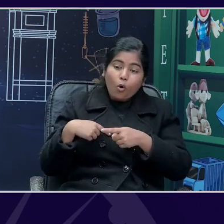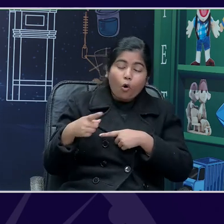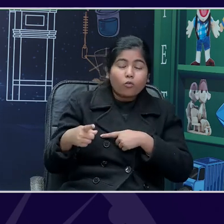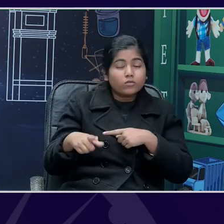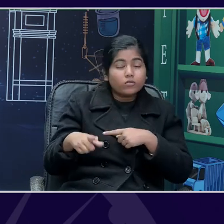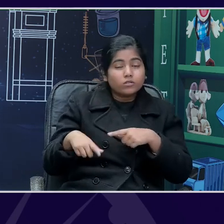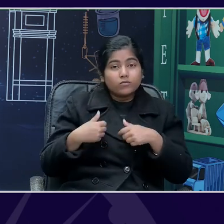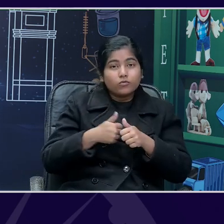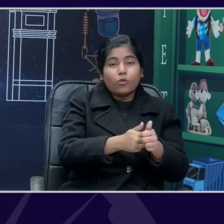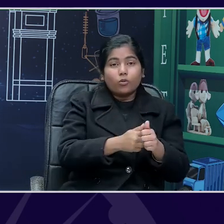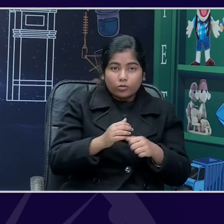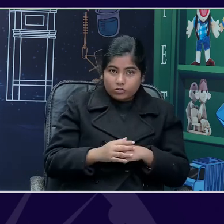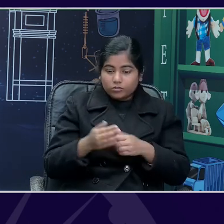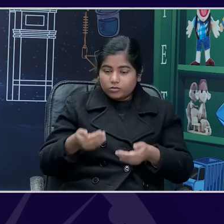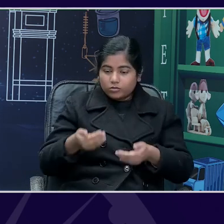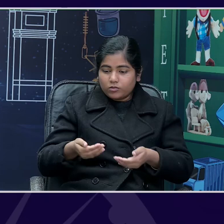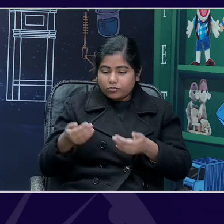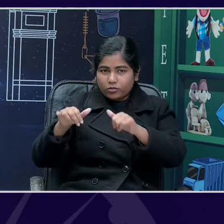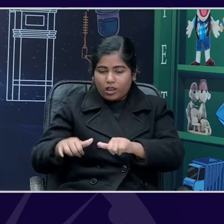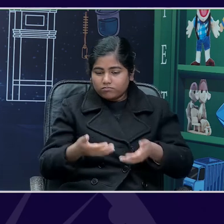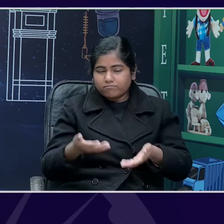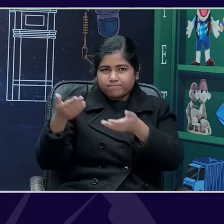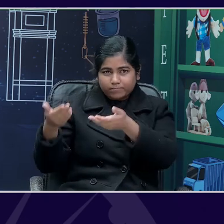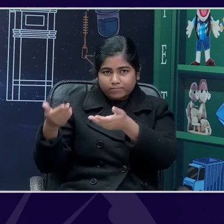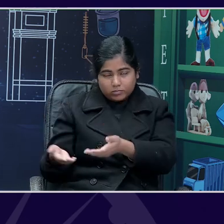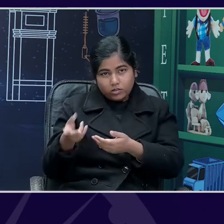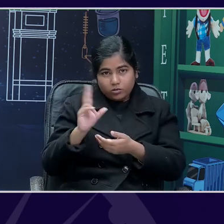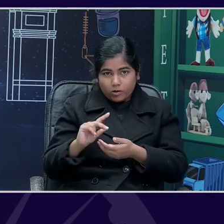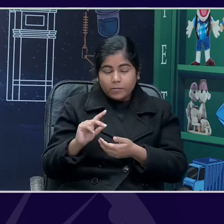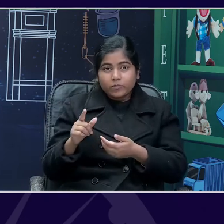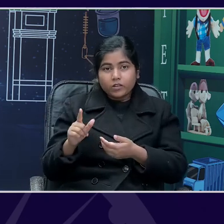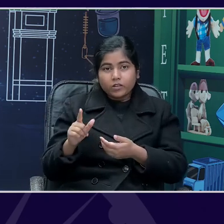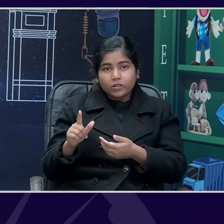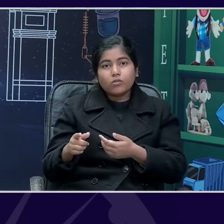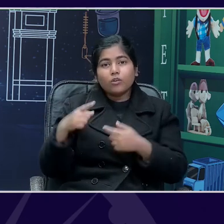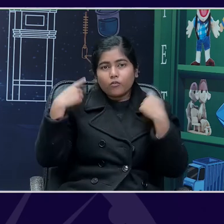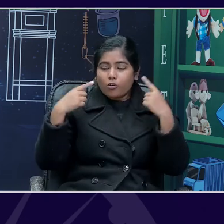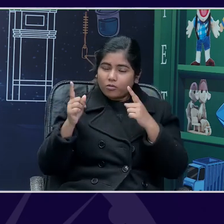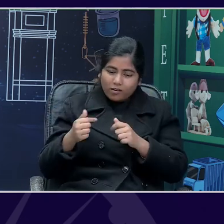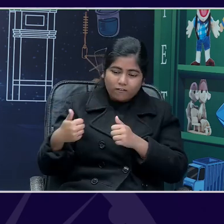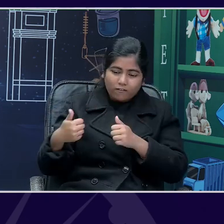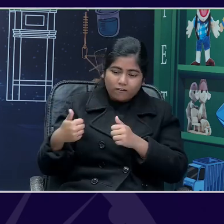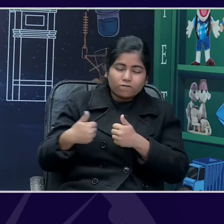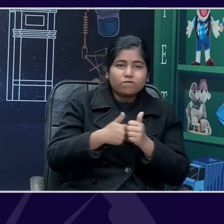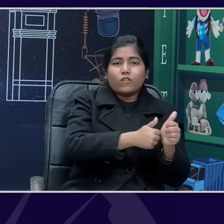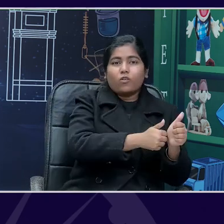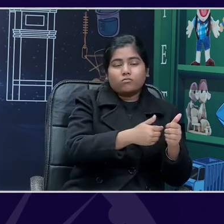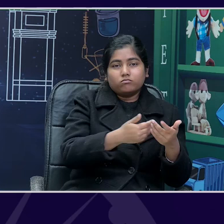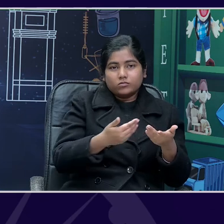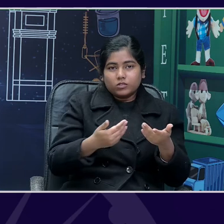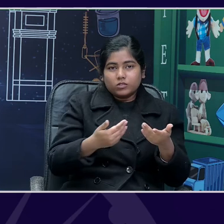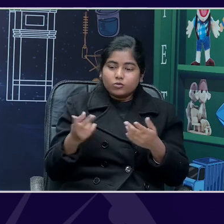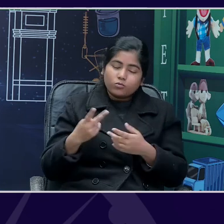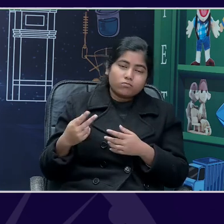then he puts him on the ground and sees whether he would follow and the fawn does actually follow him. So, both of them then, you know,